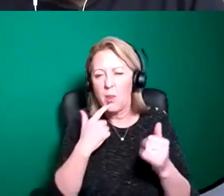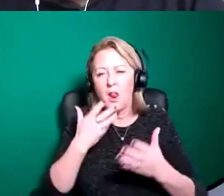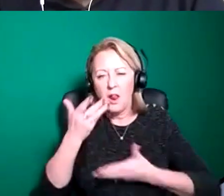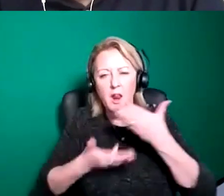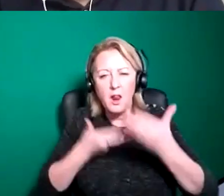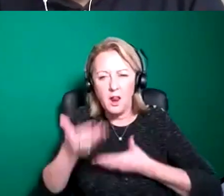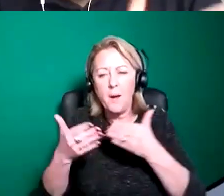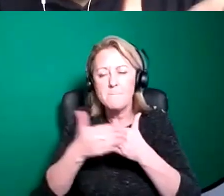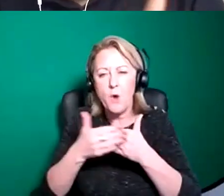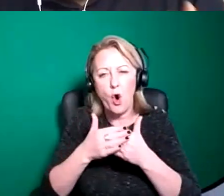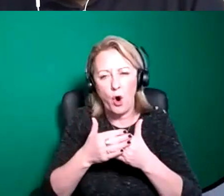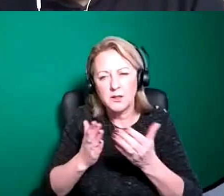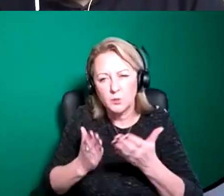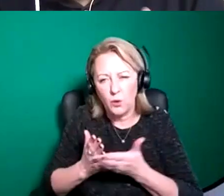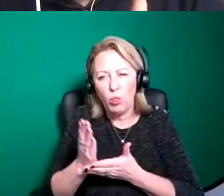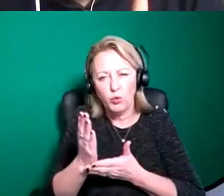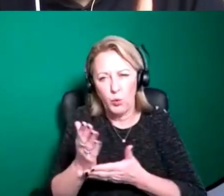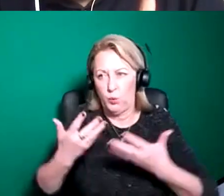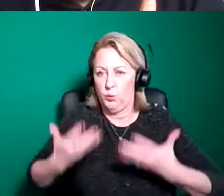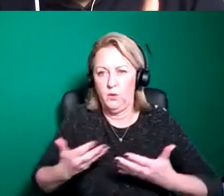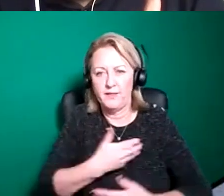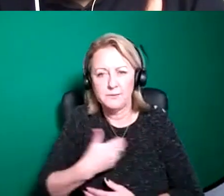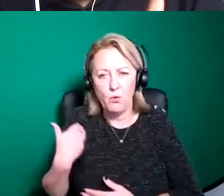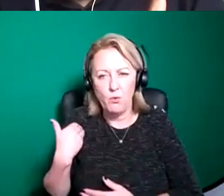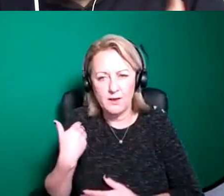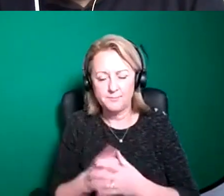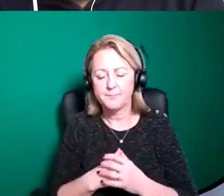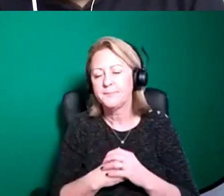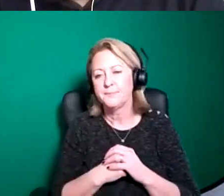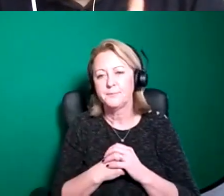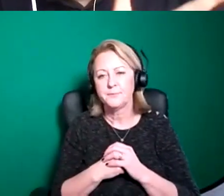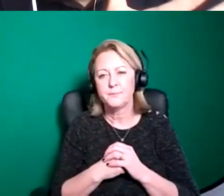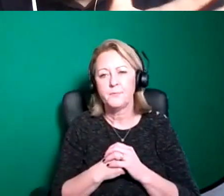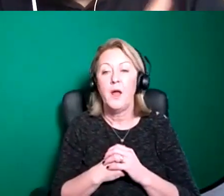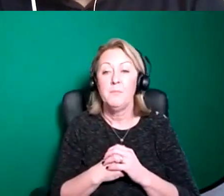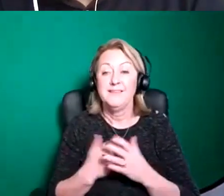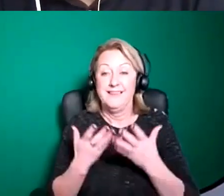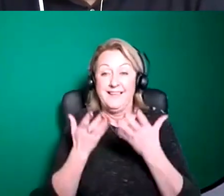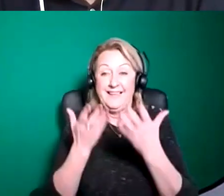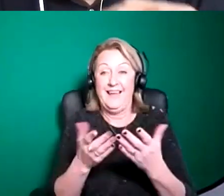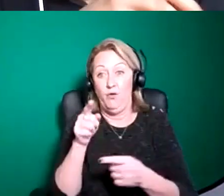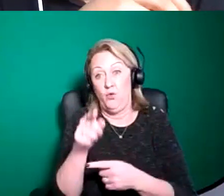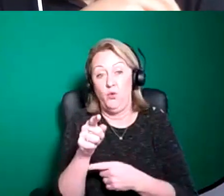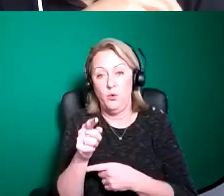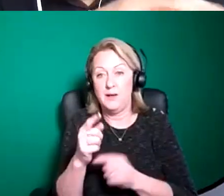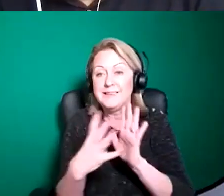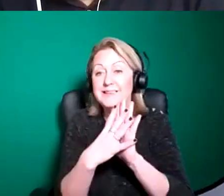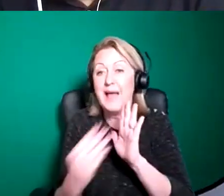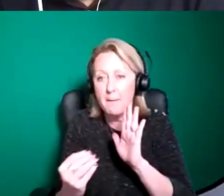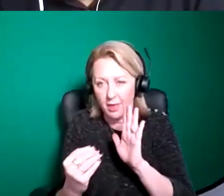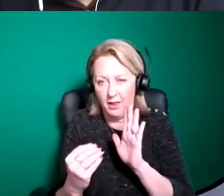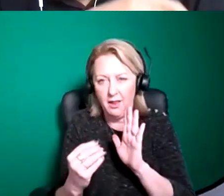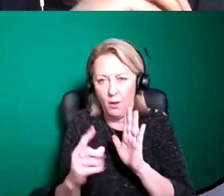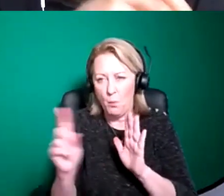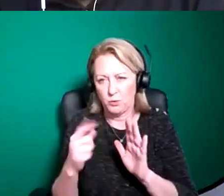that kind of as we go along um but just to um give an idea at the outset um what we're talking about